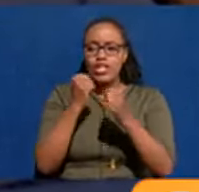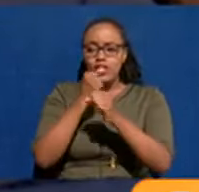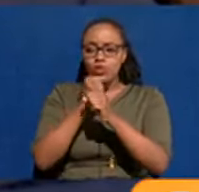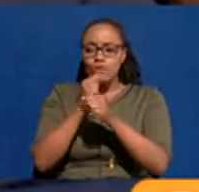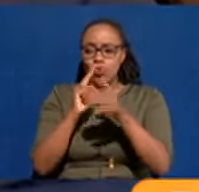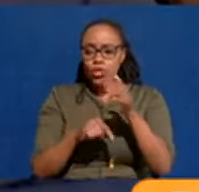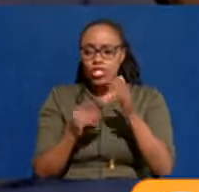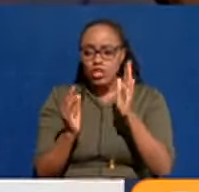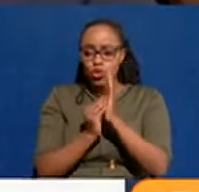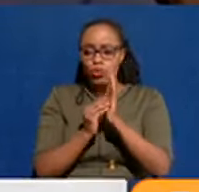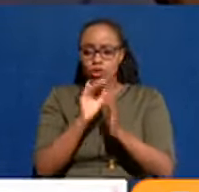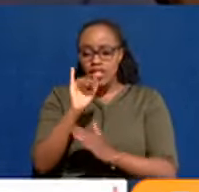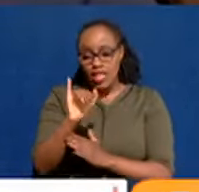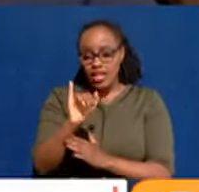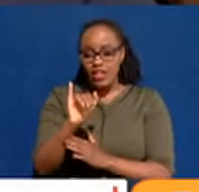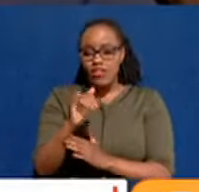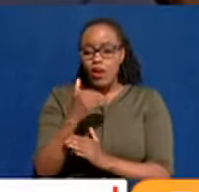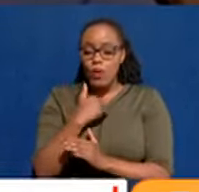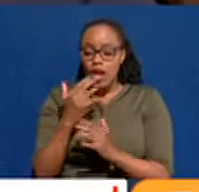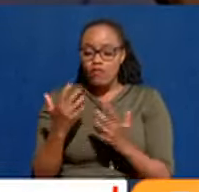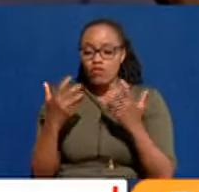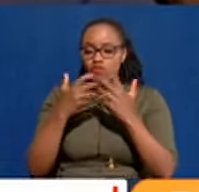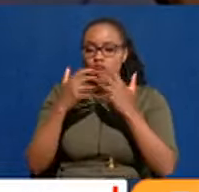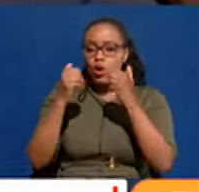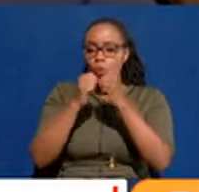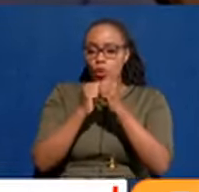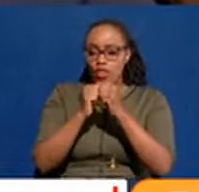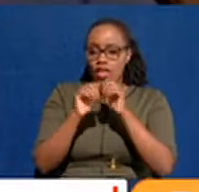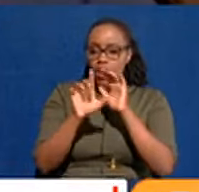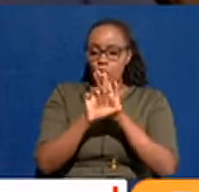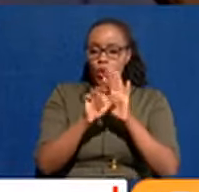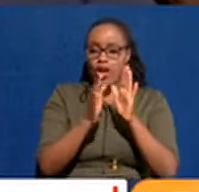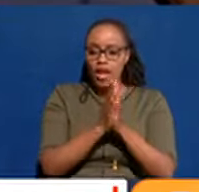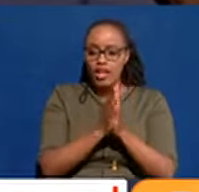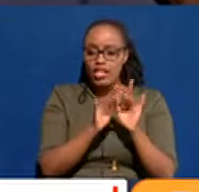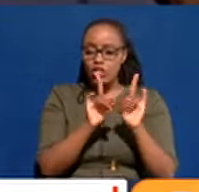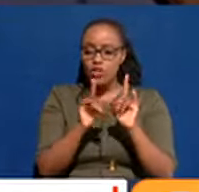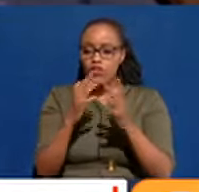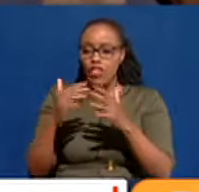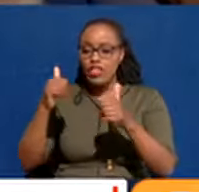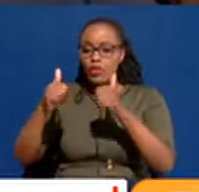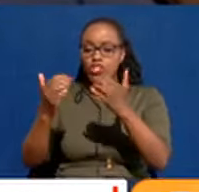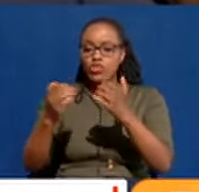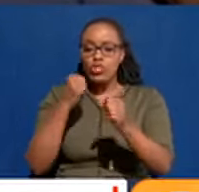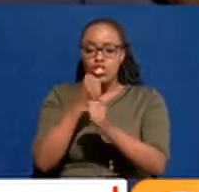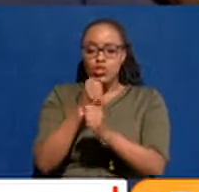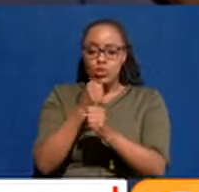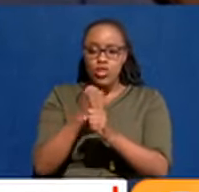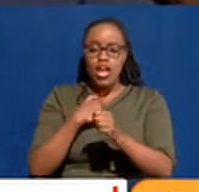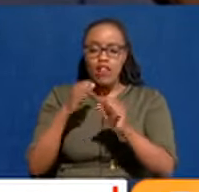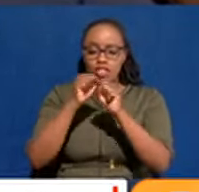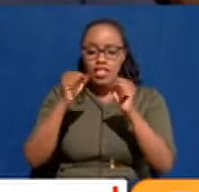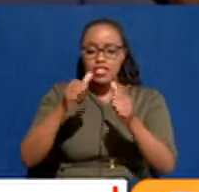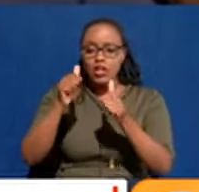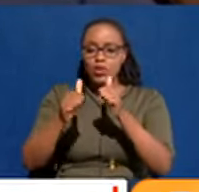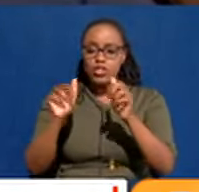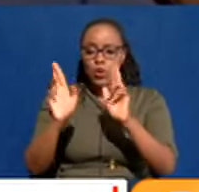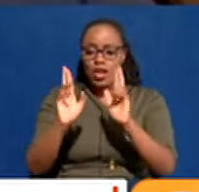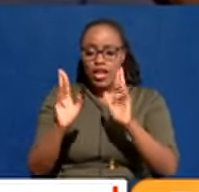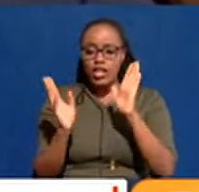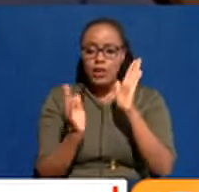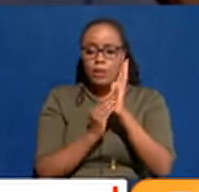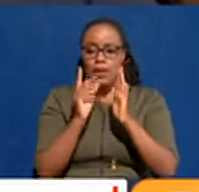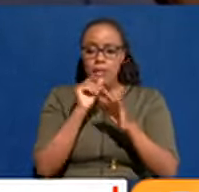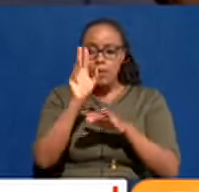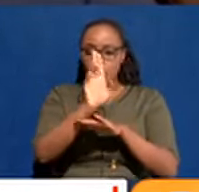implement that. We need to align the budgets and the laws with the things that we need to do. There are existing laws that we need to put it